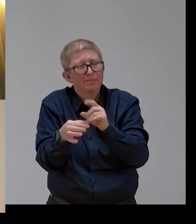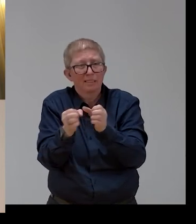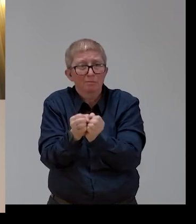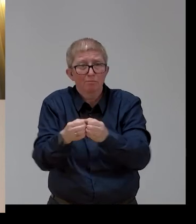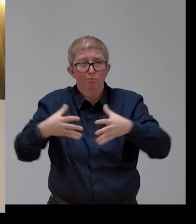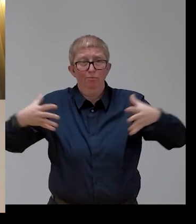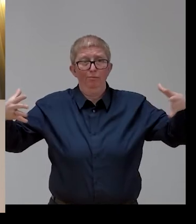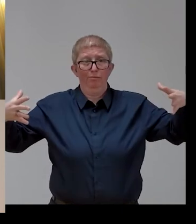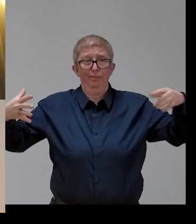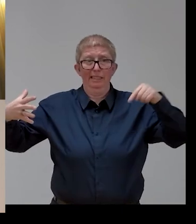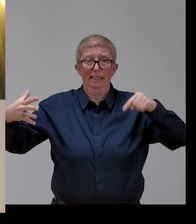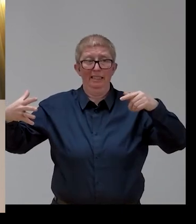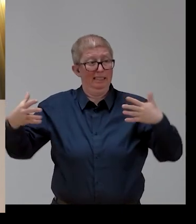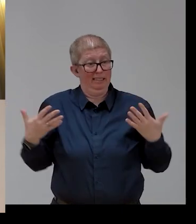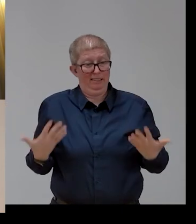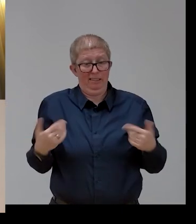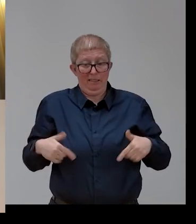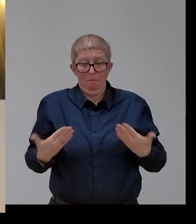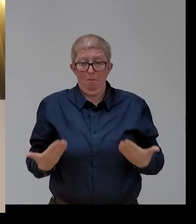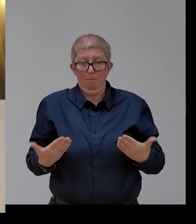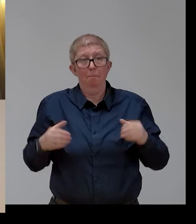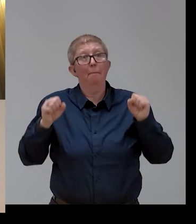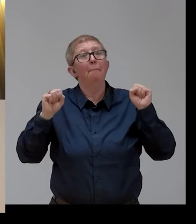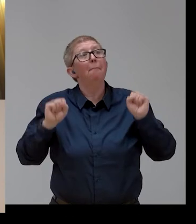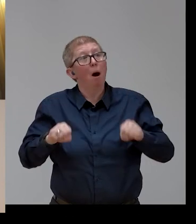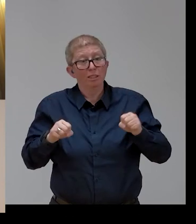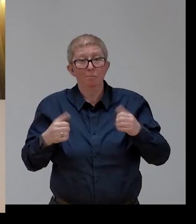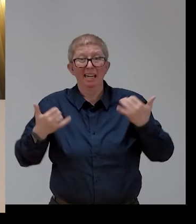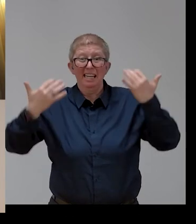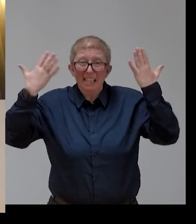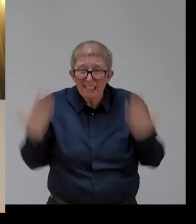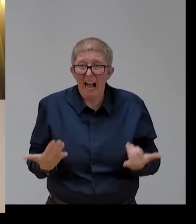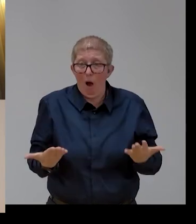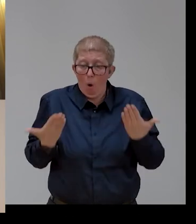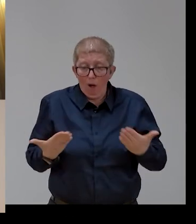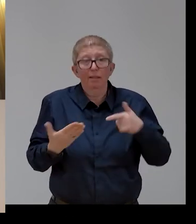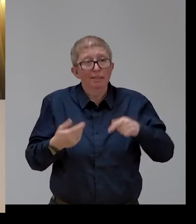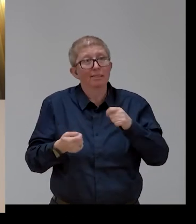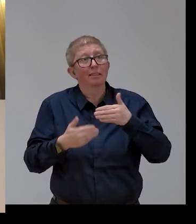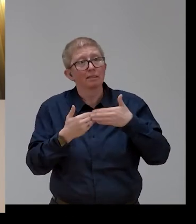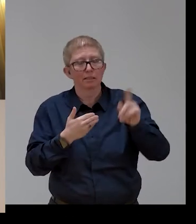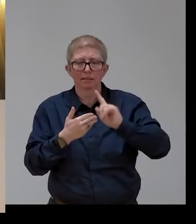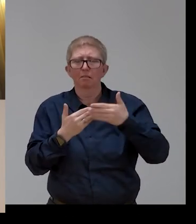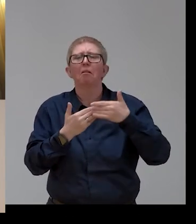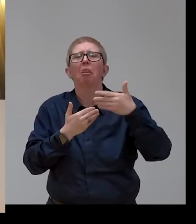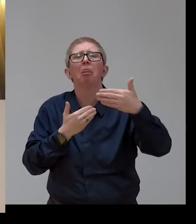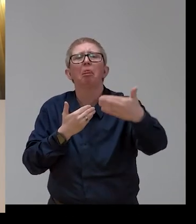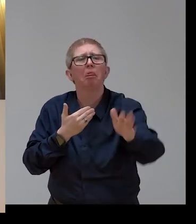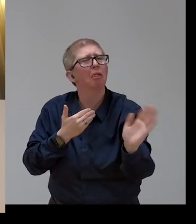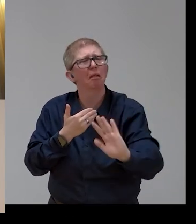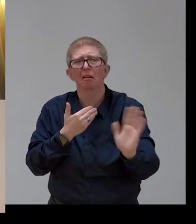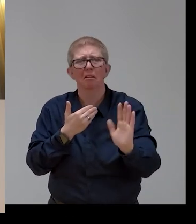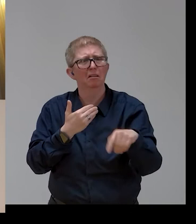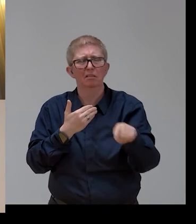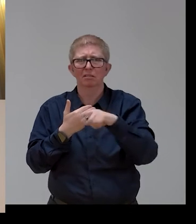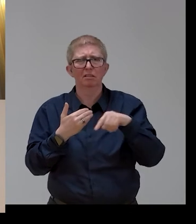is to use, especially in some countries that will have a significant amount of resources, the recovery plan